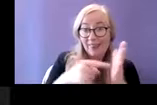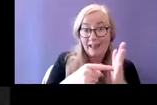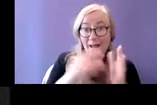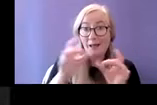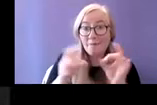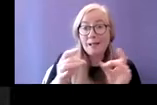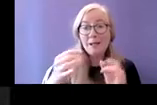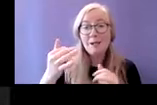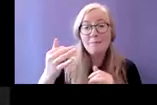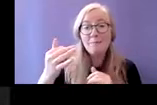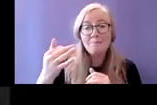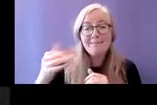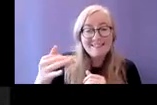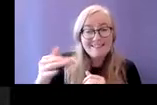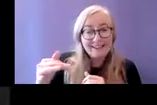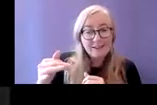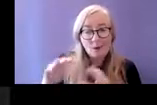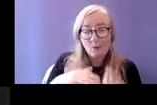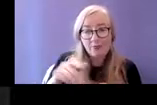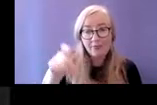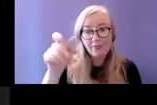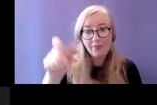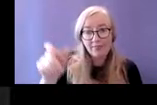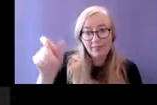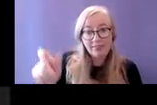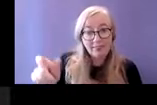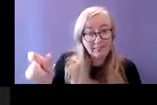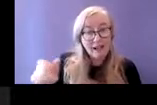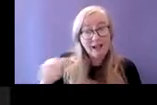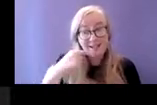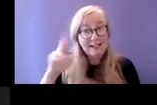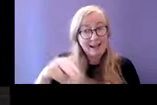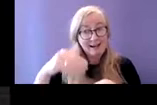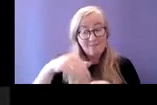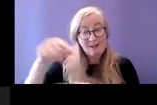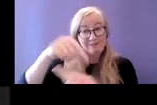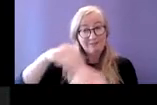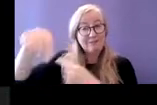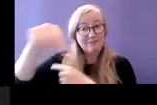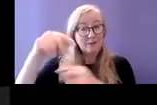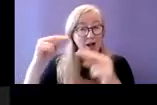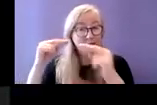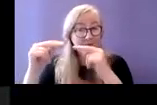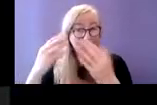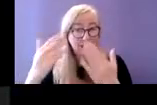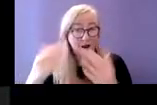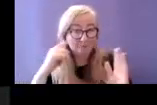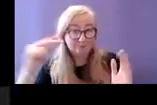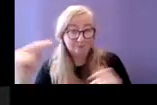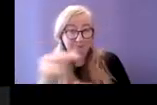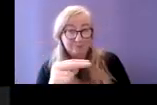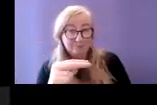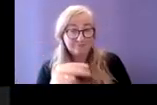of the spiritual mindset this I sense is an area that needs funds for both parties involved